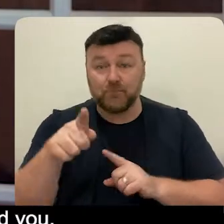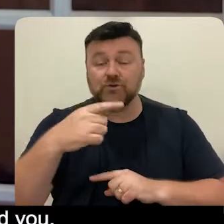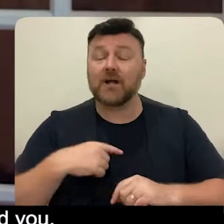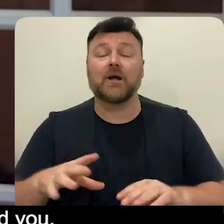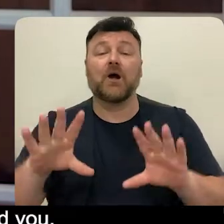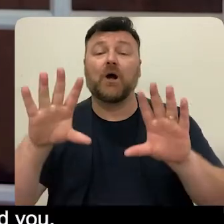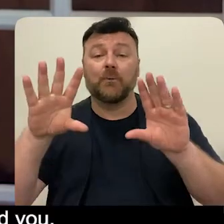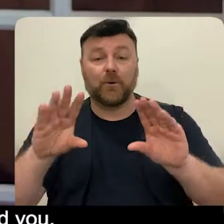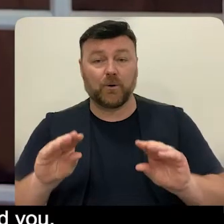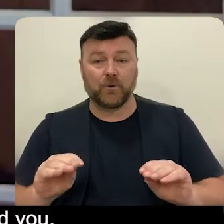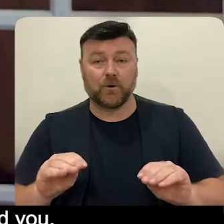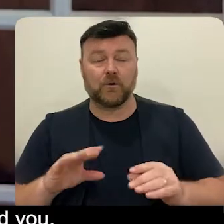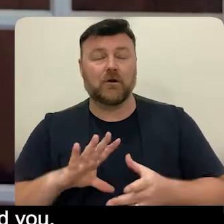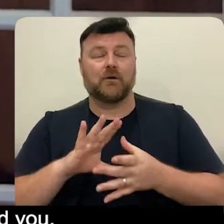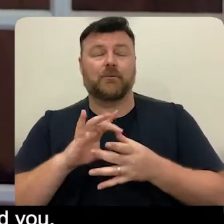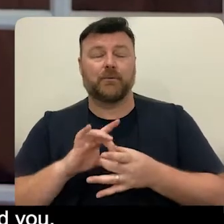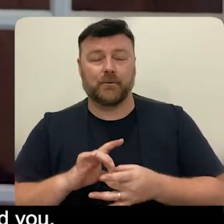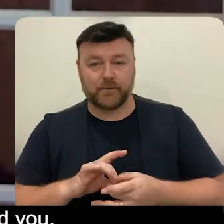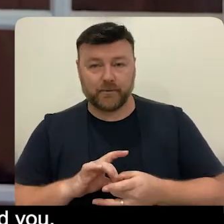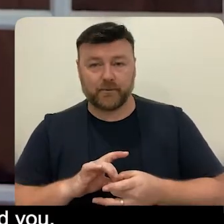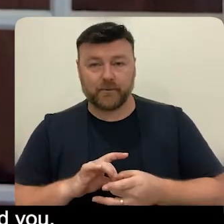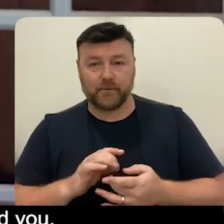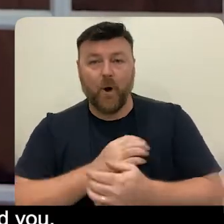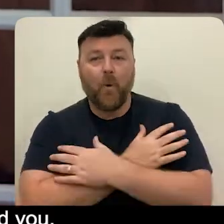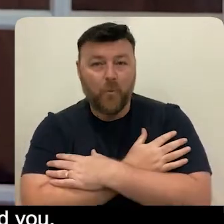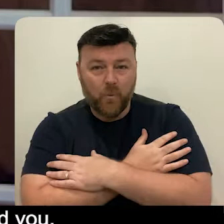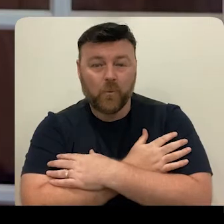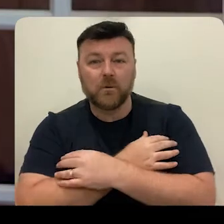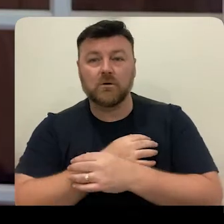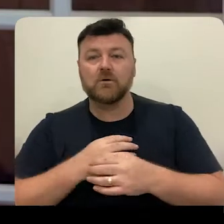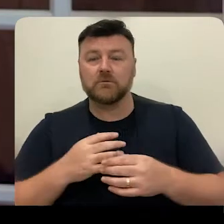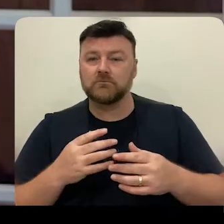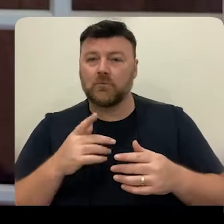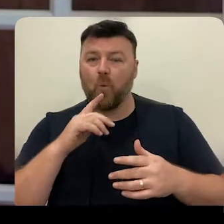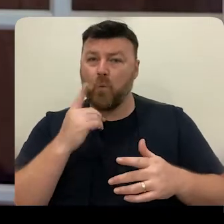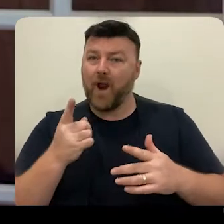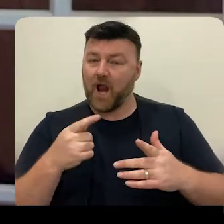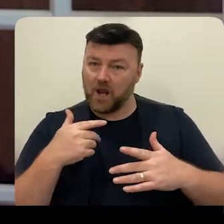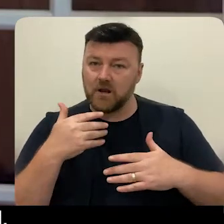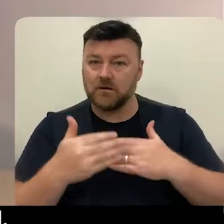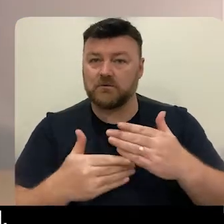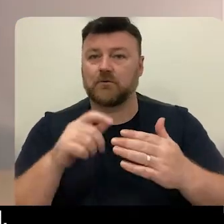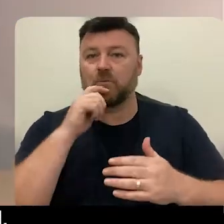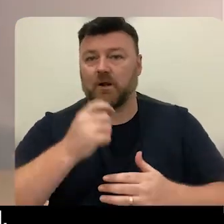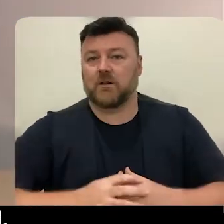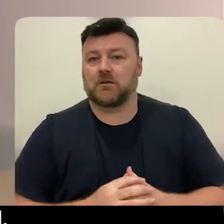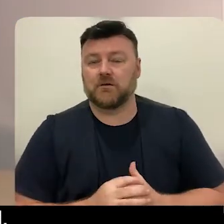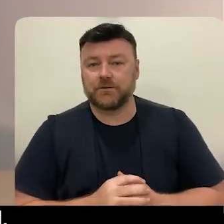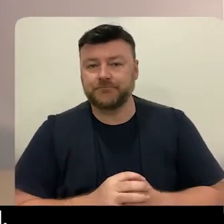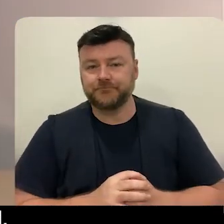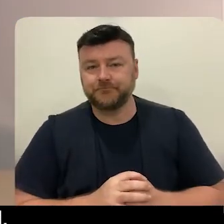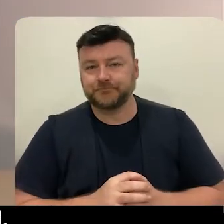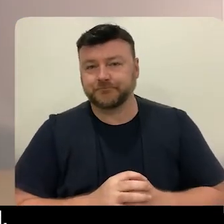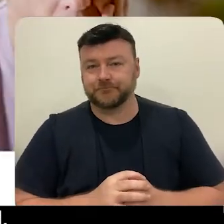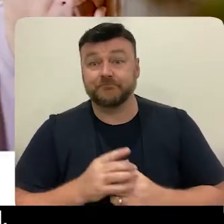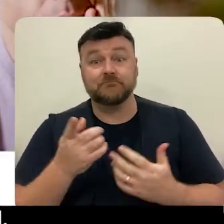just pause. Hold yourself. Let other people hold you. It will pass. Move on. If staff become much more